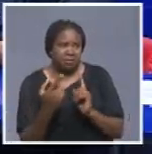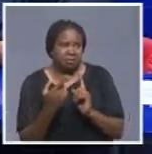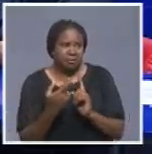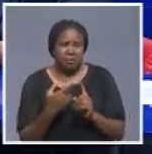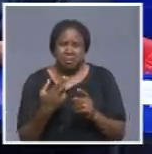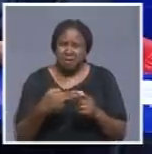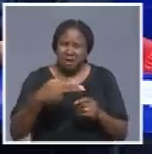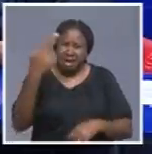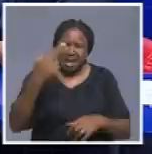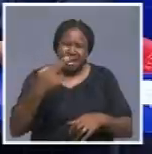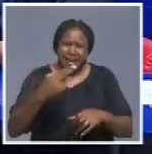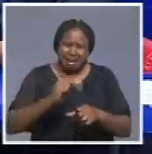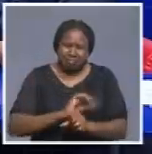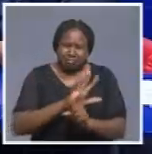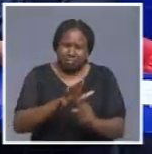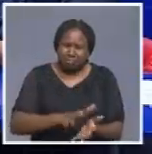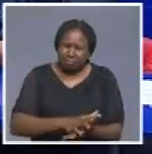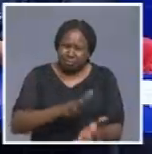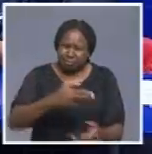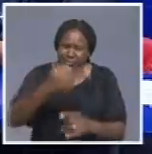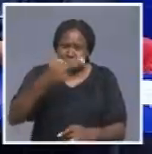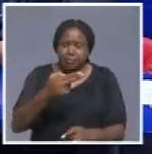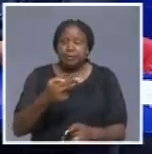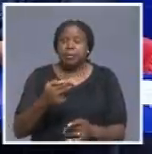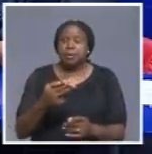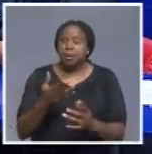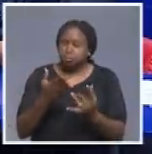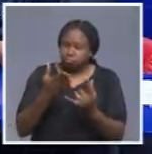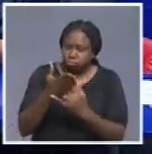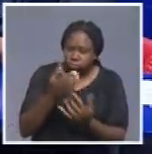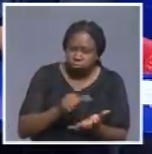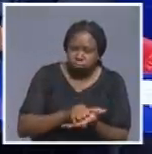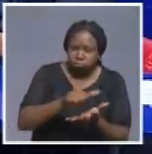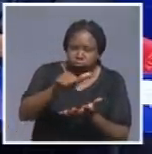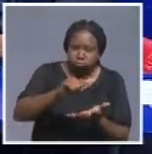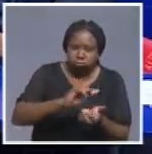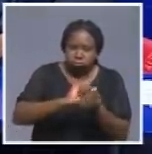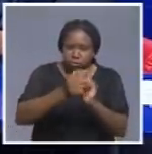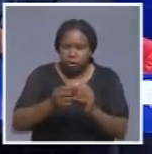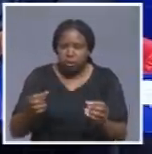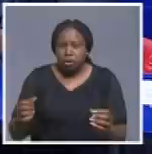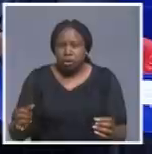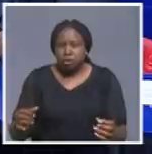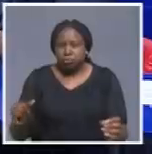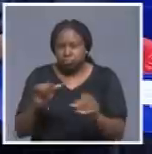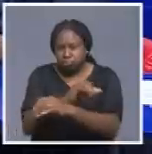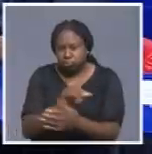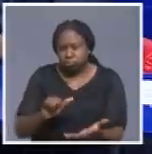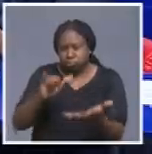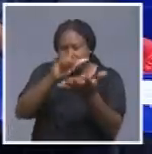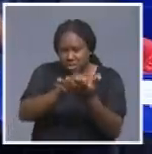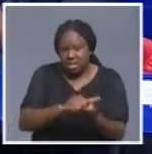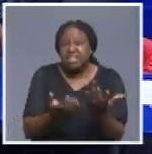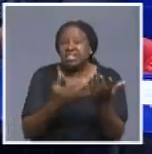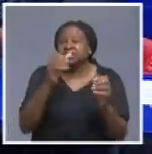affected country or transit through a highly affected country, so the likelihood is that the person might have picked up.